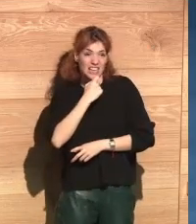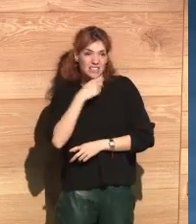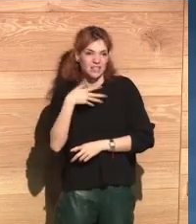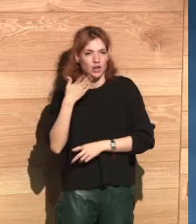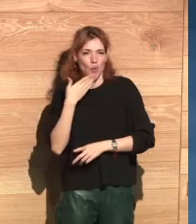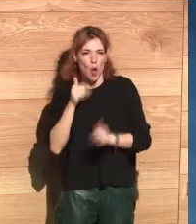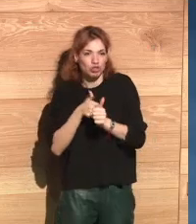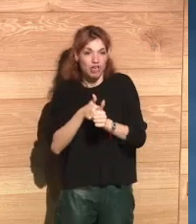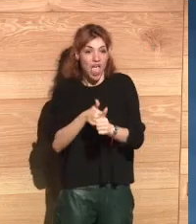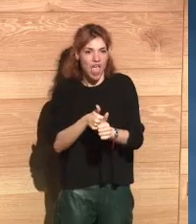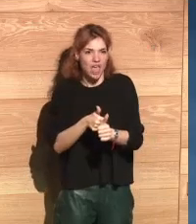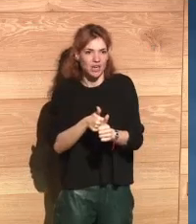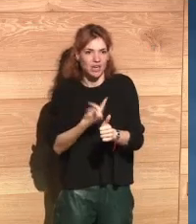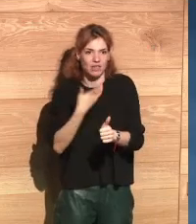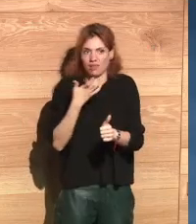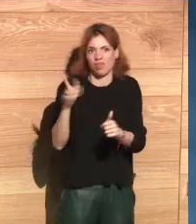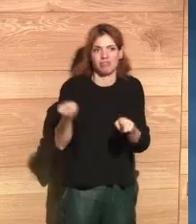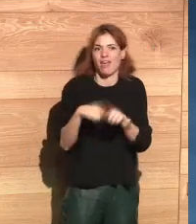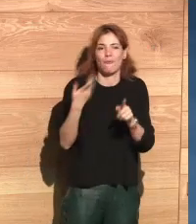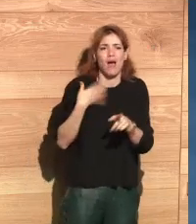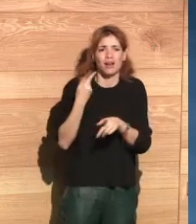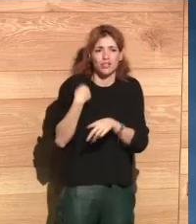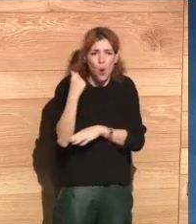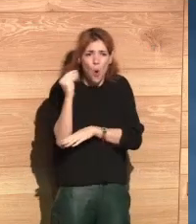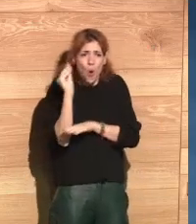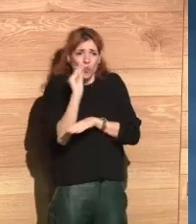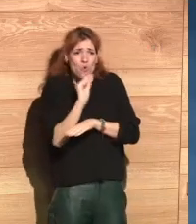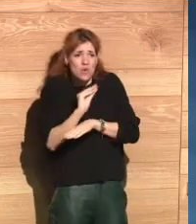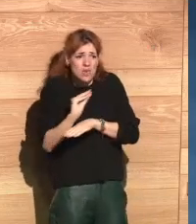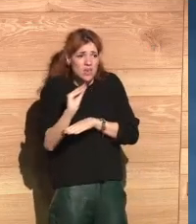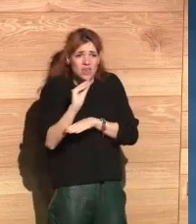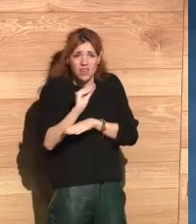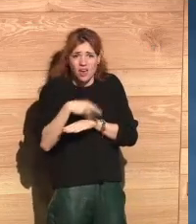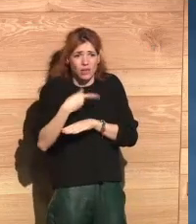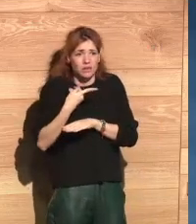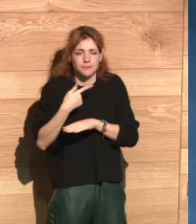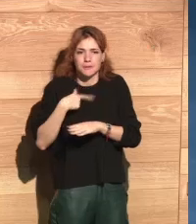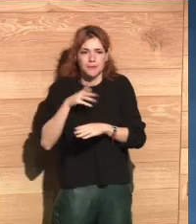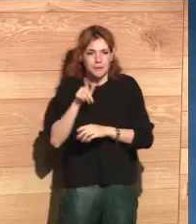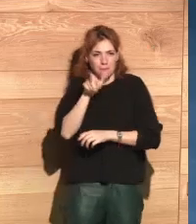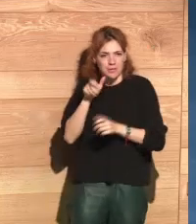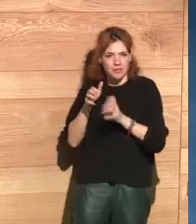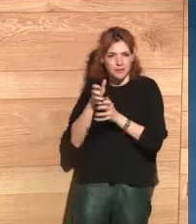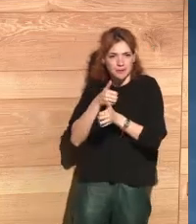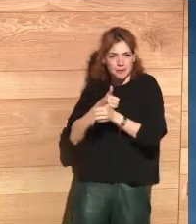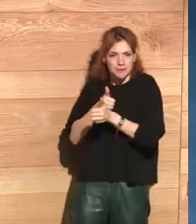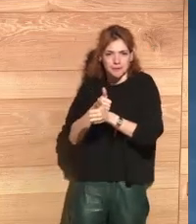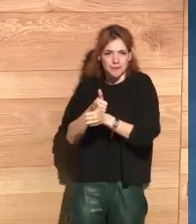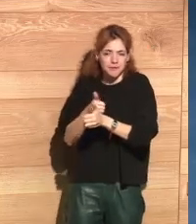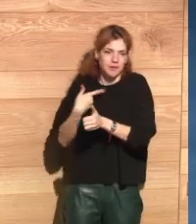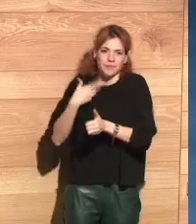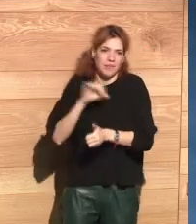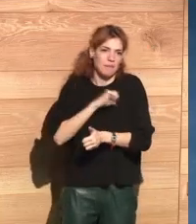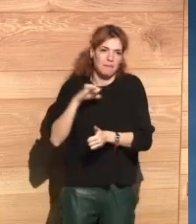following you, that it doesn't matter how careful you are, you will be losing your privacy anyway. So